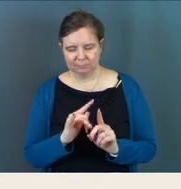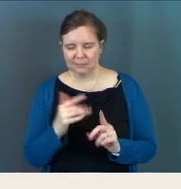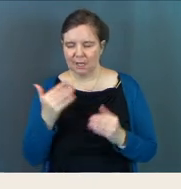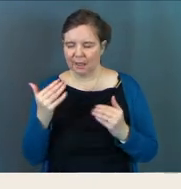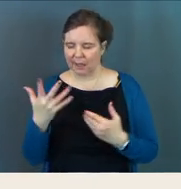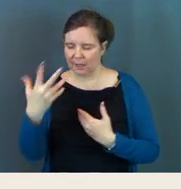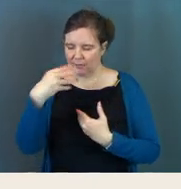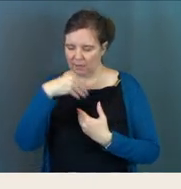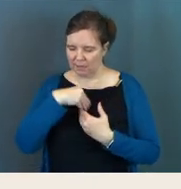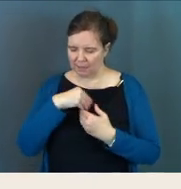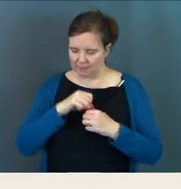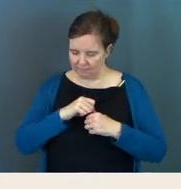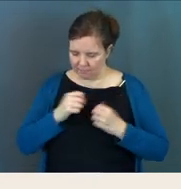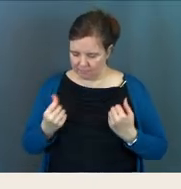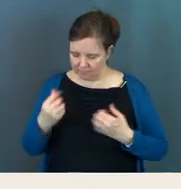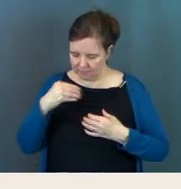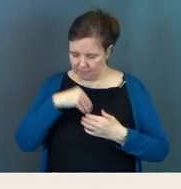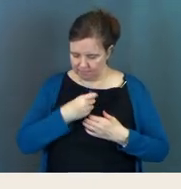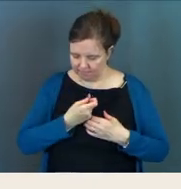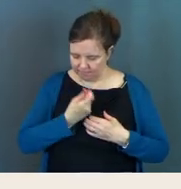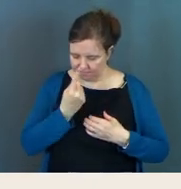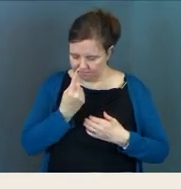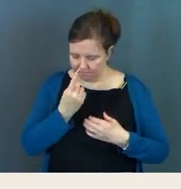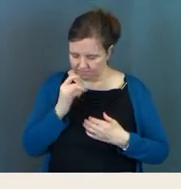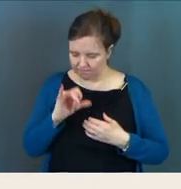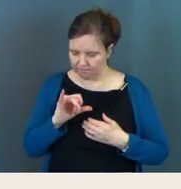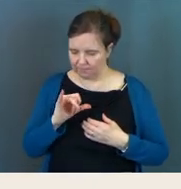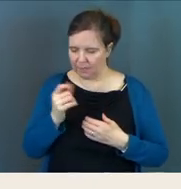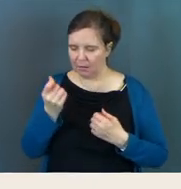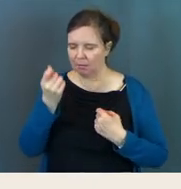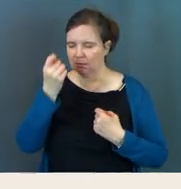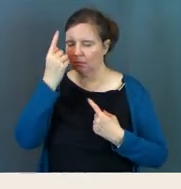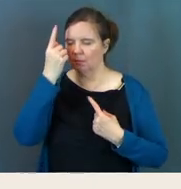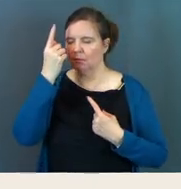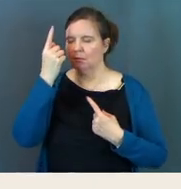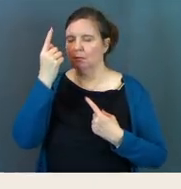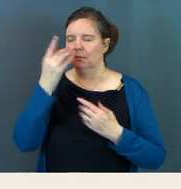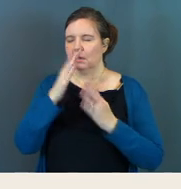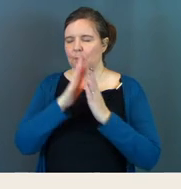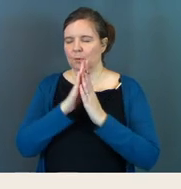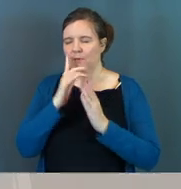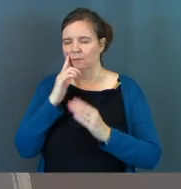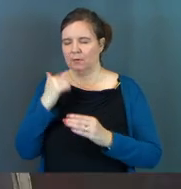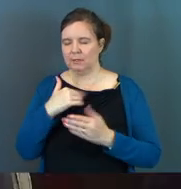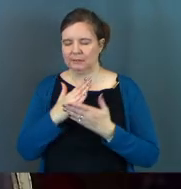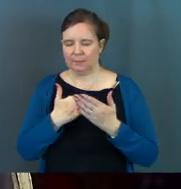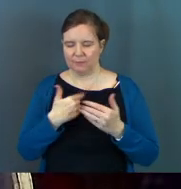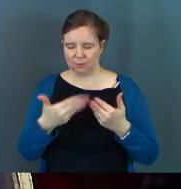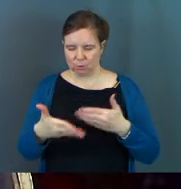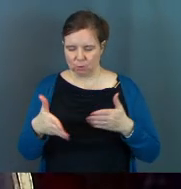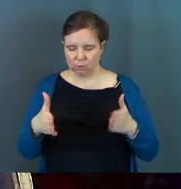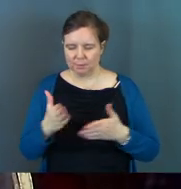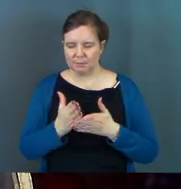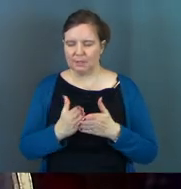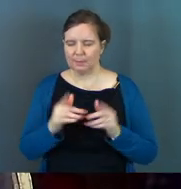Let that into our hearts today. I pray the light bulb could go on. Some of us in this room, some of us in the gym,